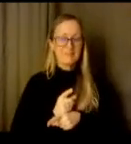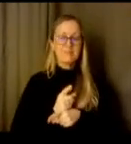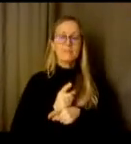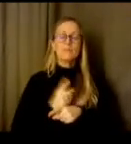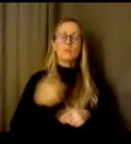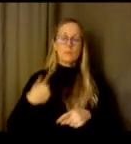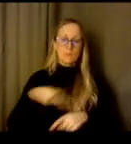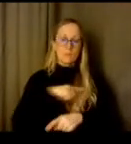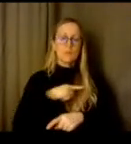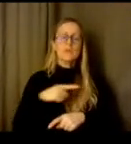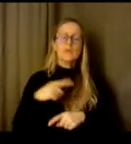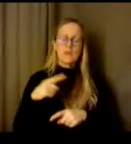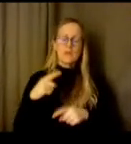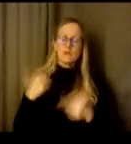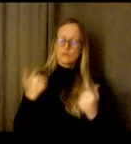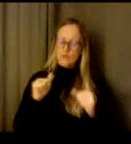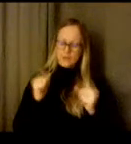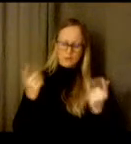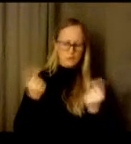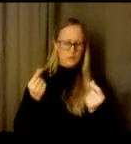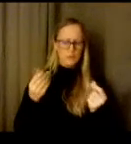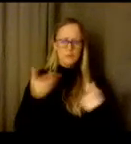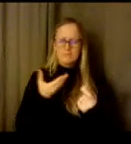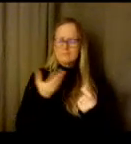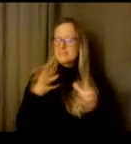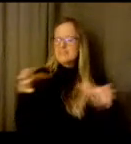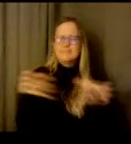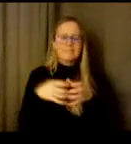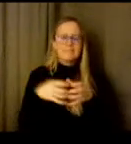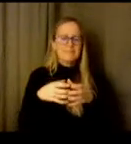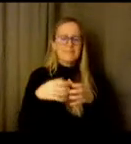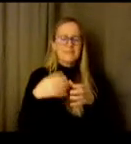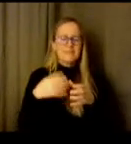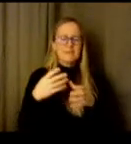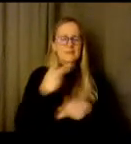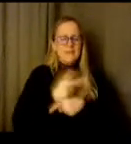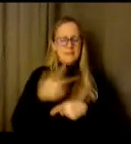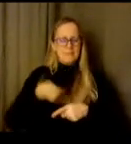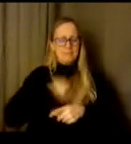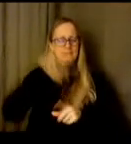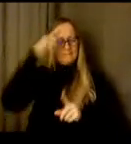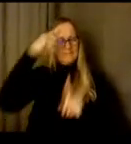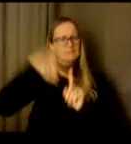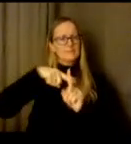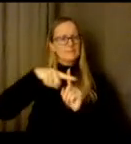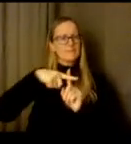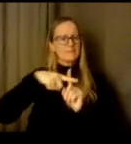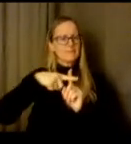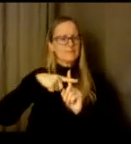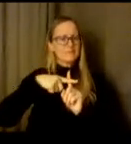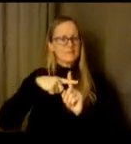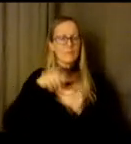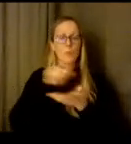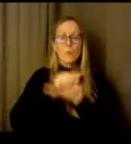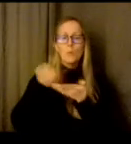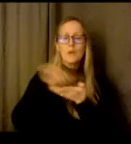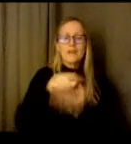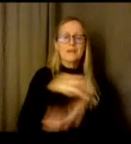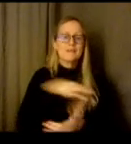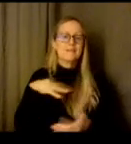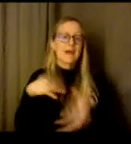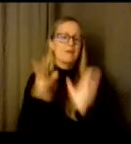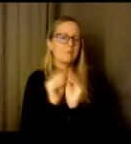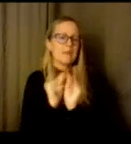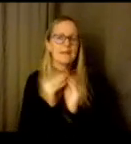to keep our morale up like um at our weekly staff meetings have a dance a dance party